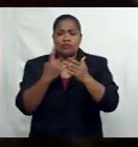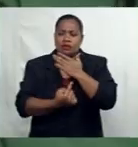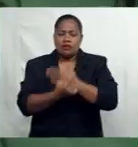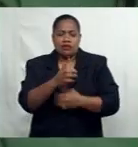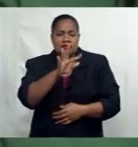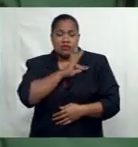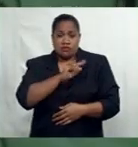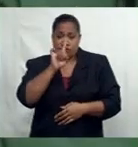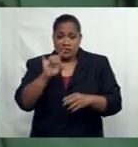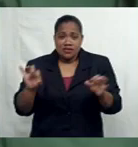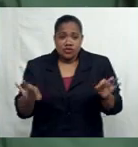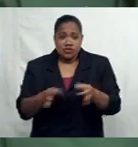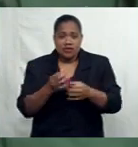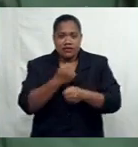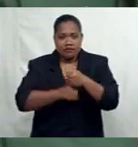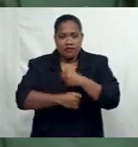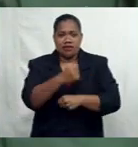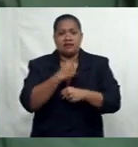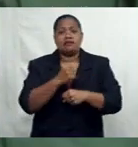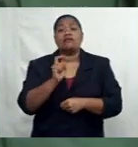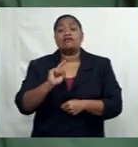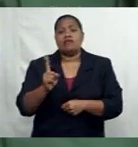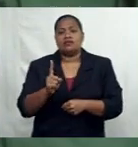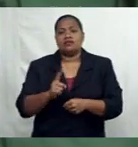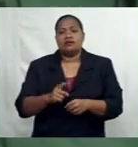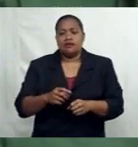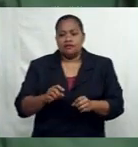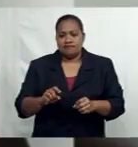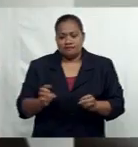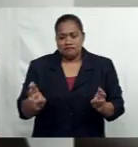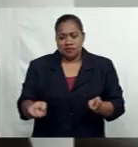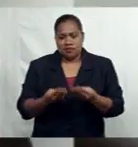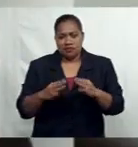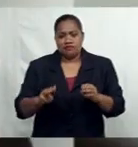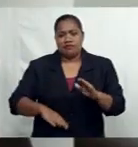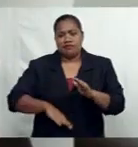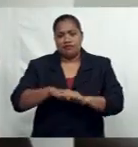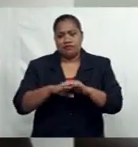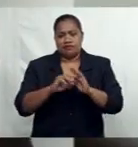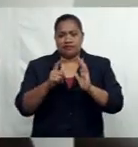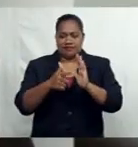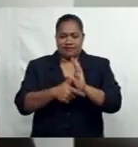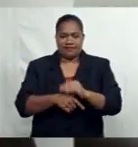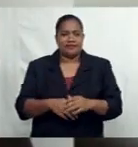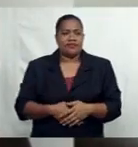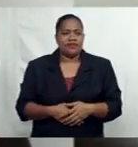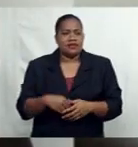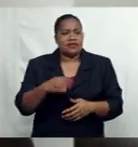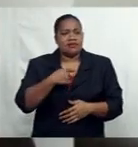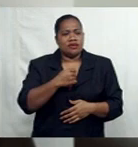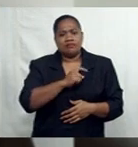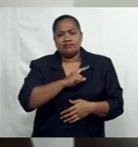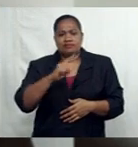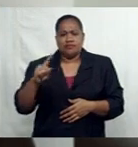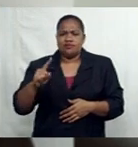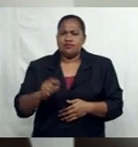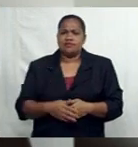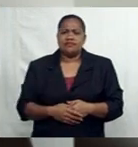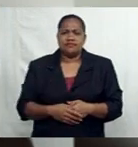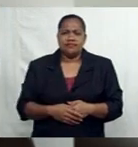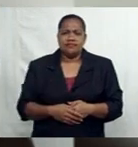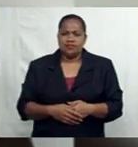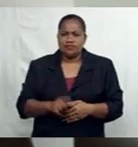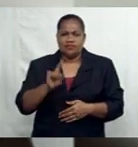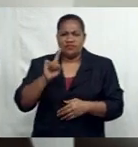his journey as a full-time musician. I went back to the Mango Cafe and I sang Gravity by John Mayer. she's like,